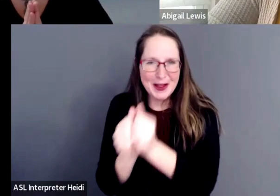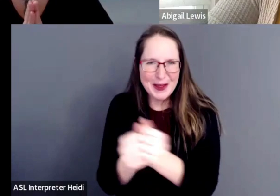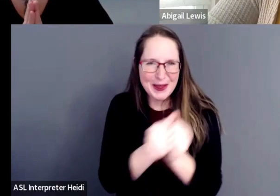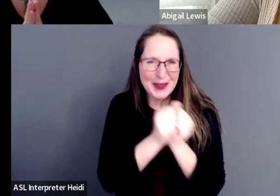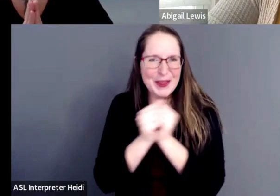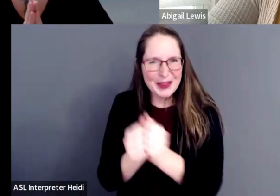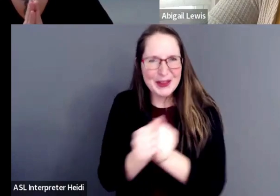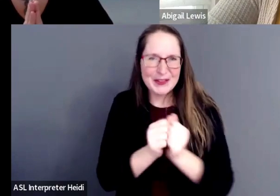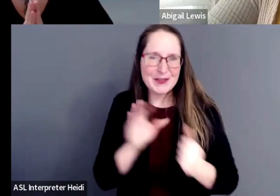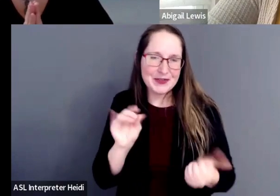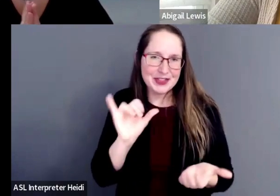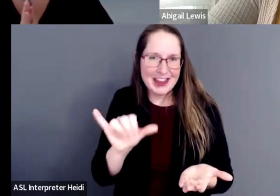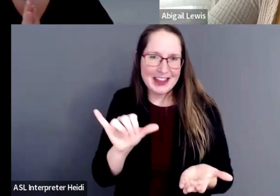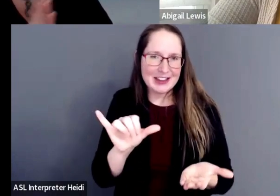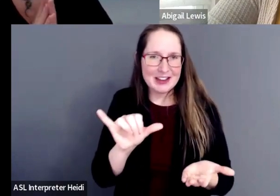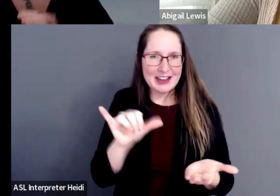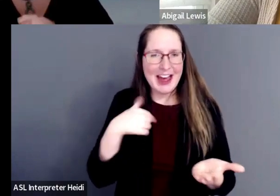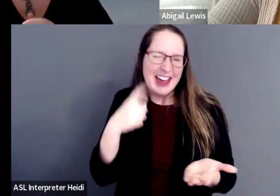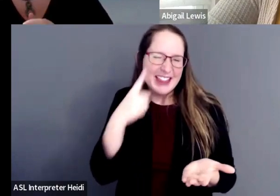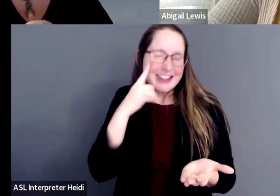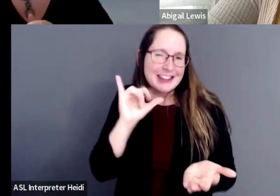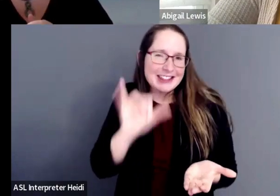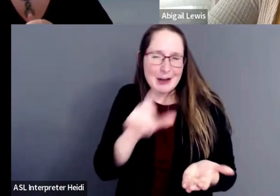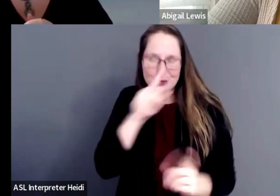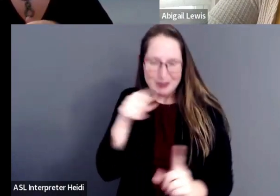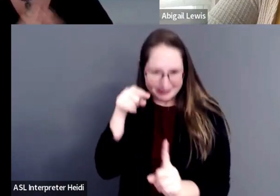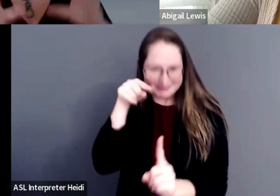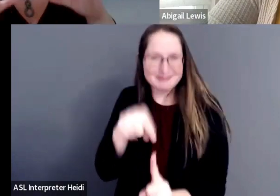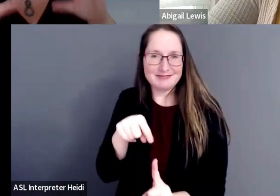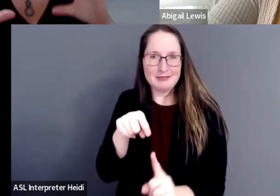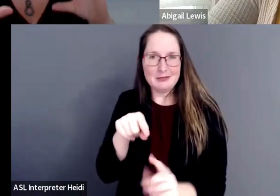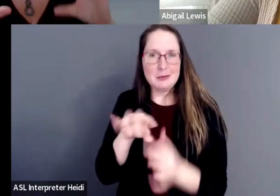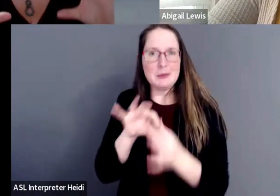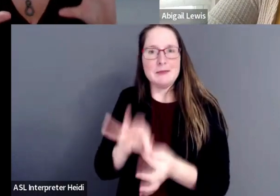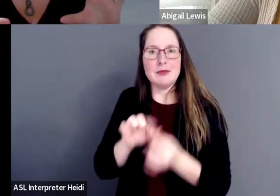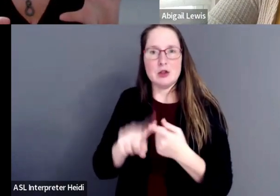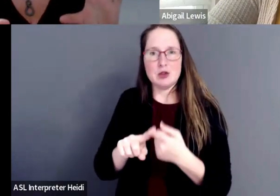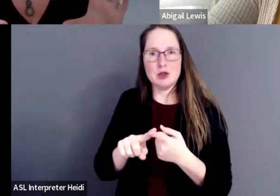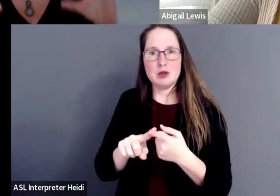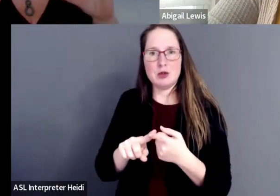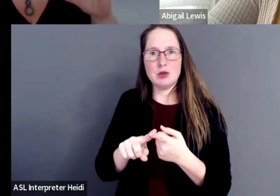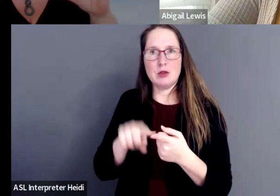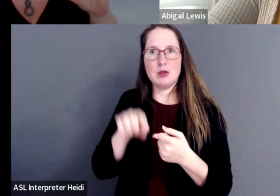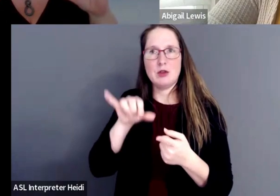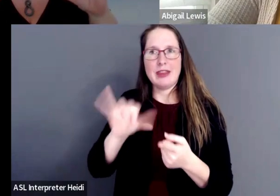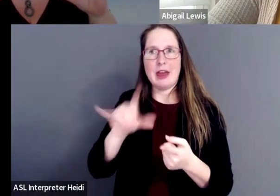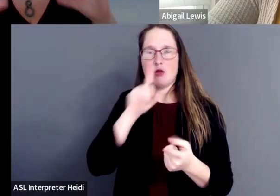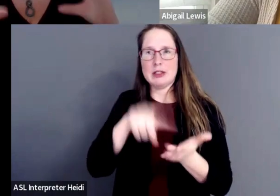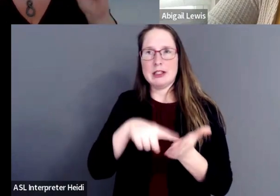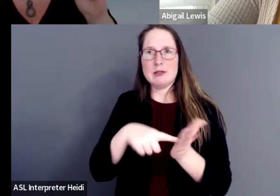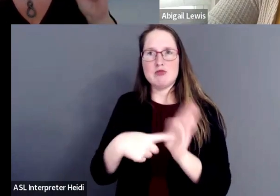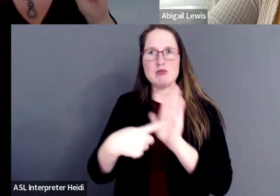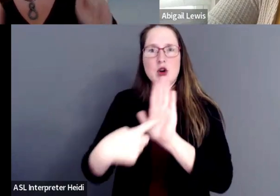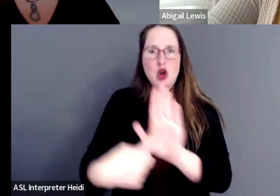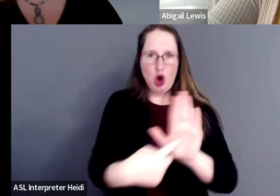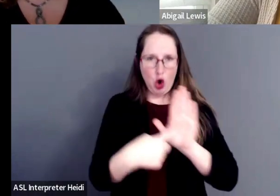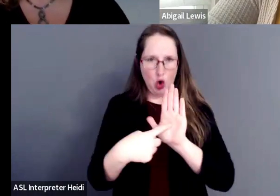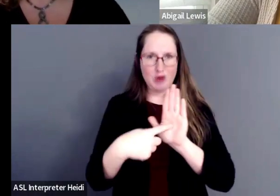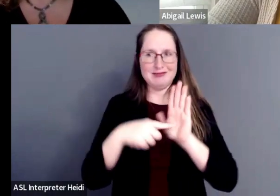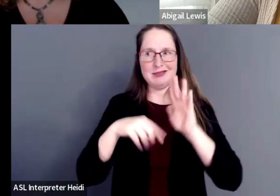And that's, I think that was really the crux of it, in terms of it portraying diversity